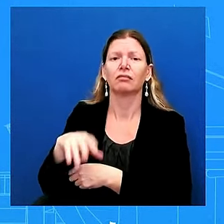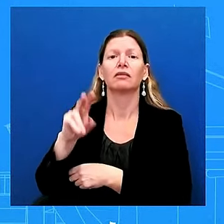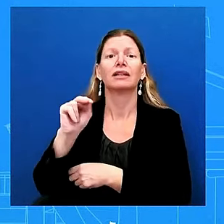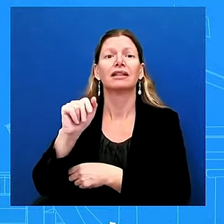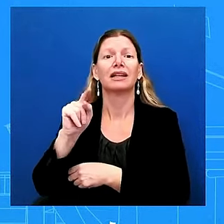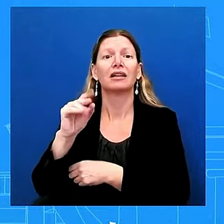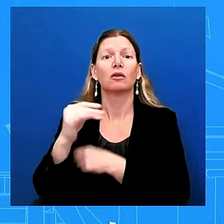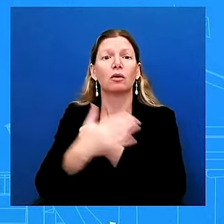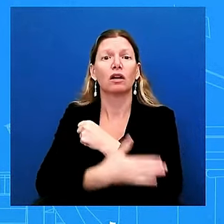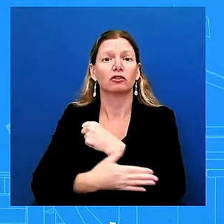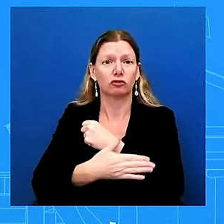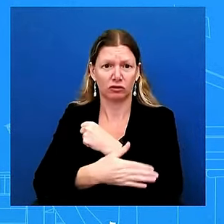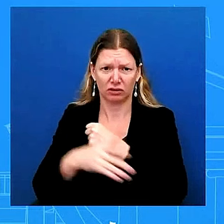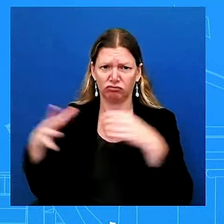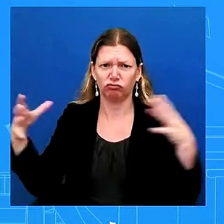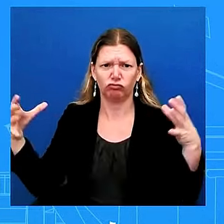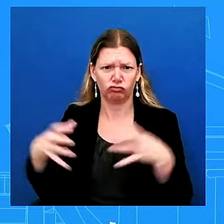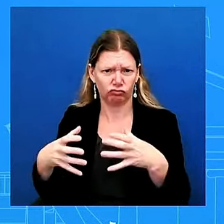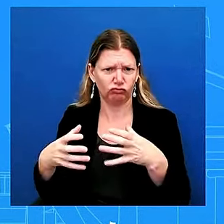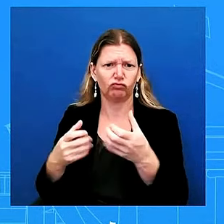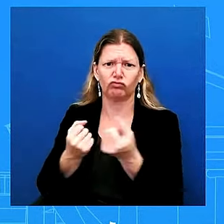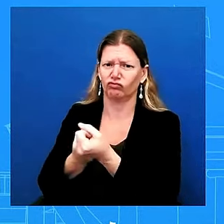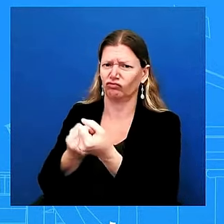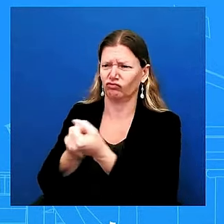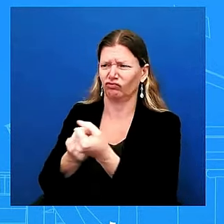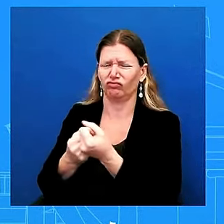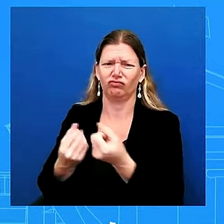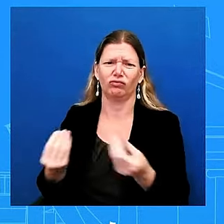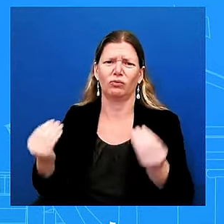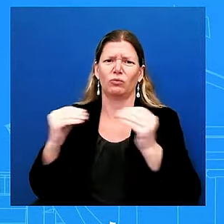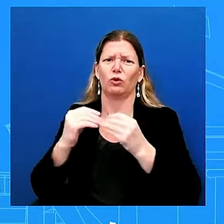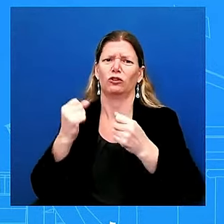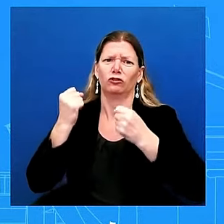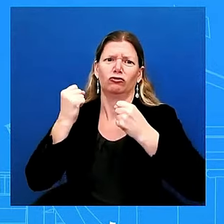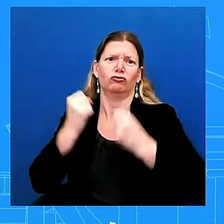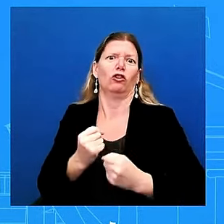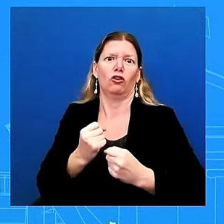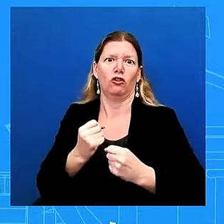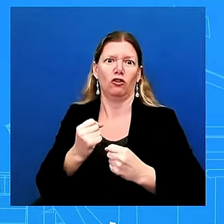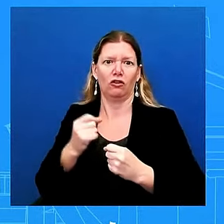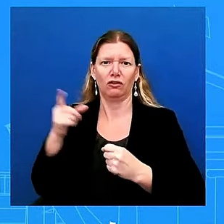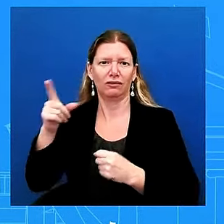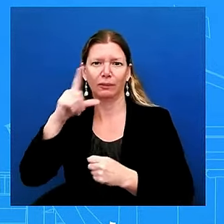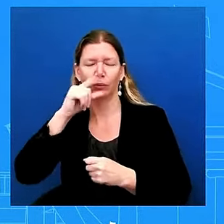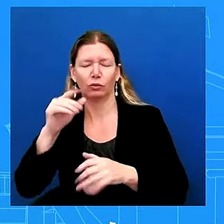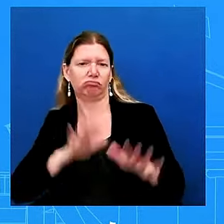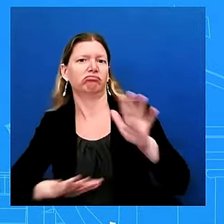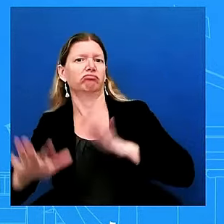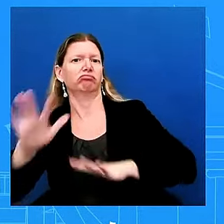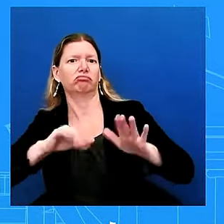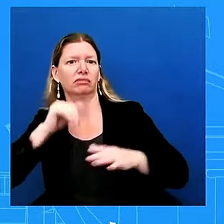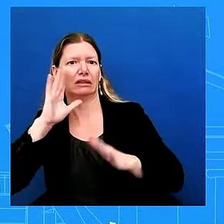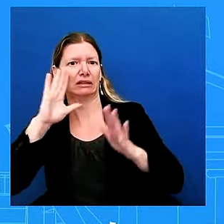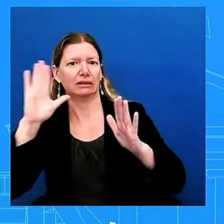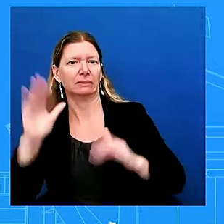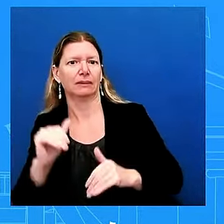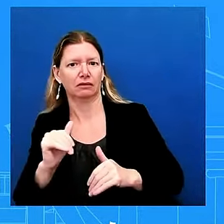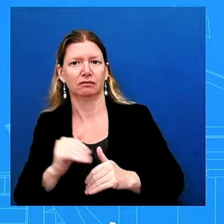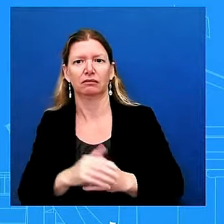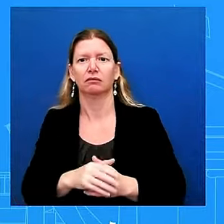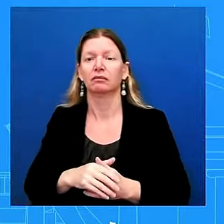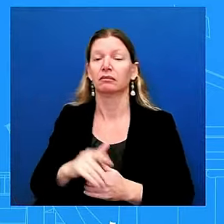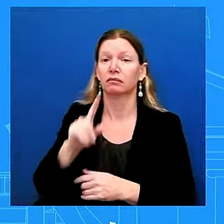than putin never thought uh they would be in this time thank you first on the middle east prime minister netanyahu